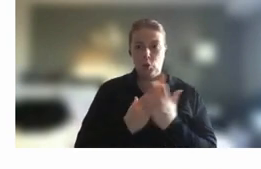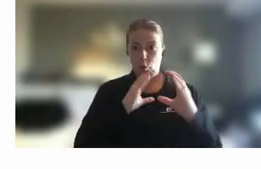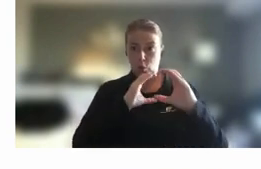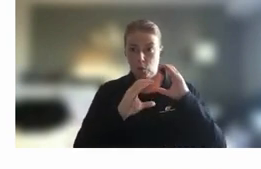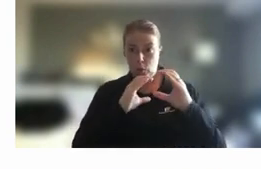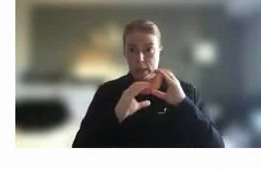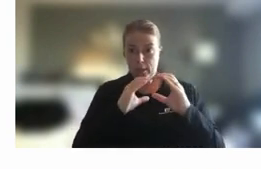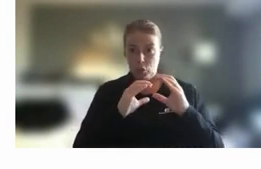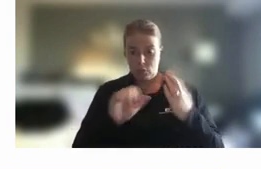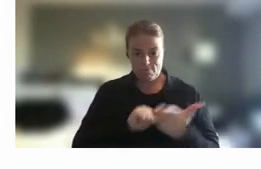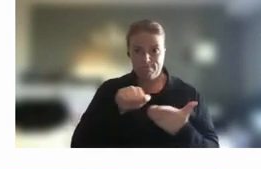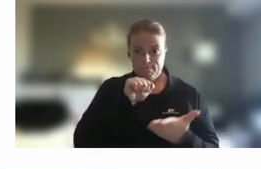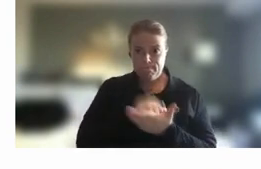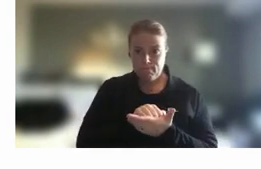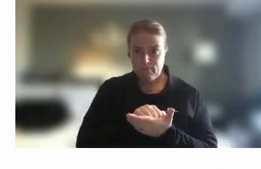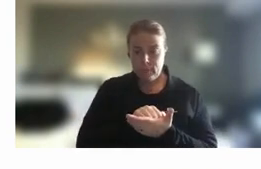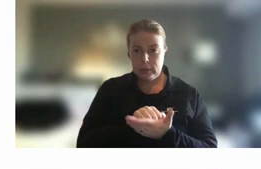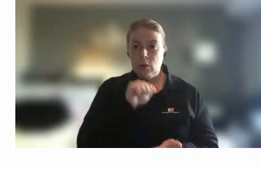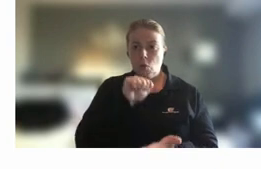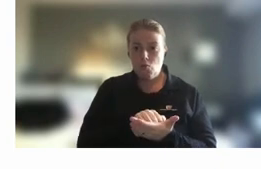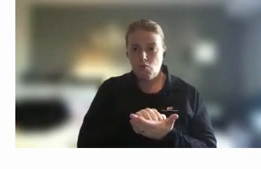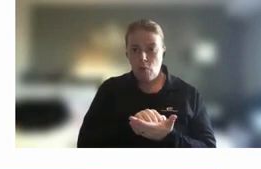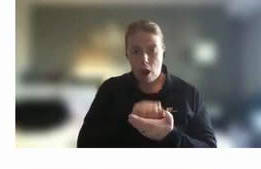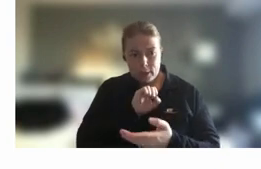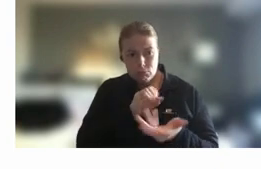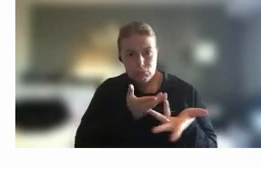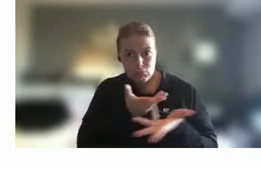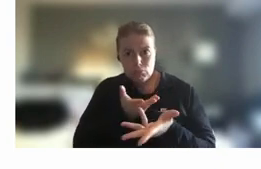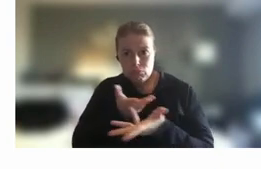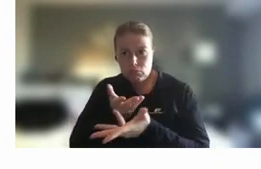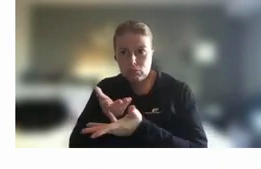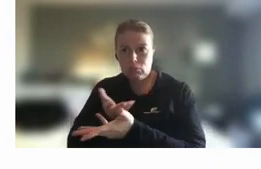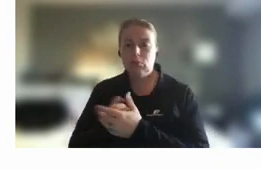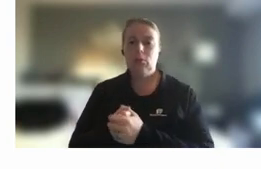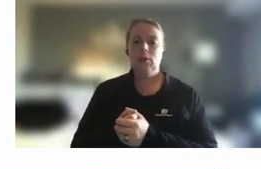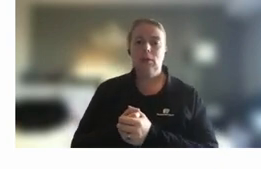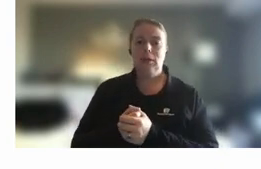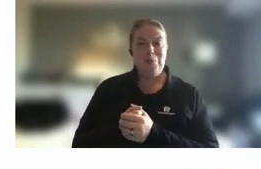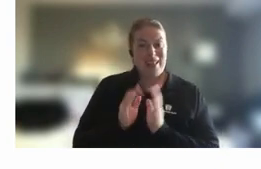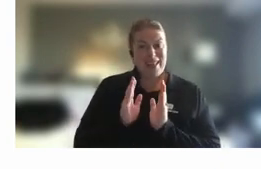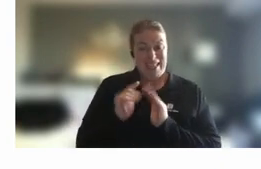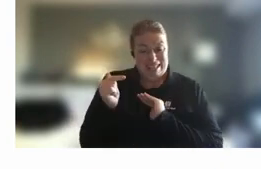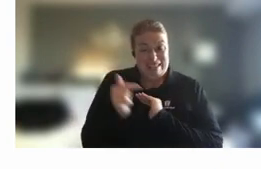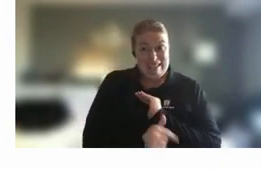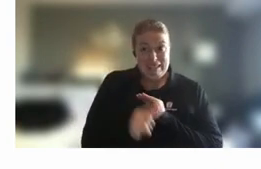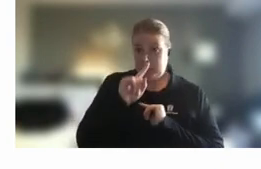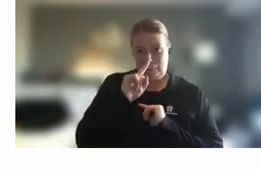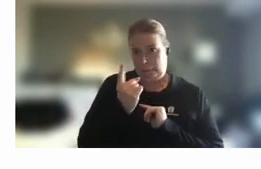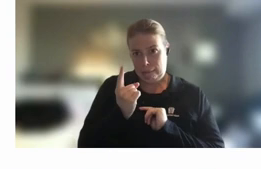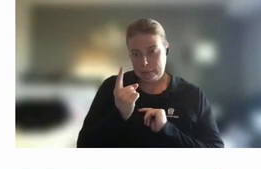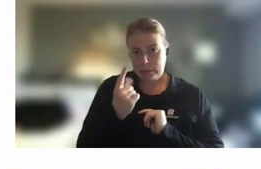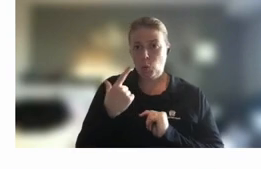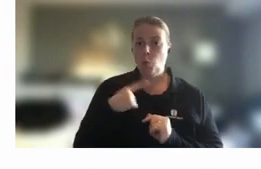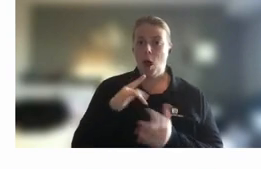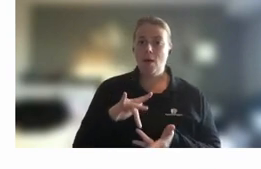is proper consultation and all of that is followed properly but beyond that I can't really talk to the detail of it because it is a a formal